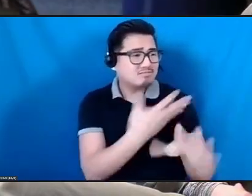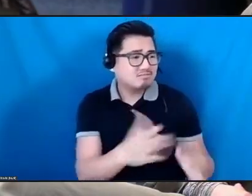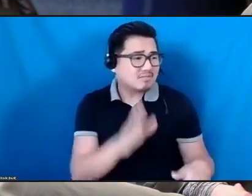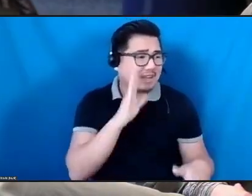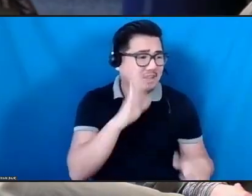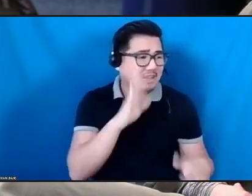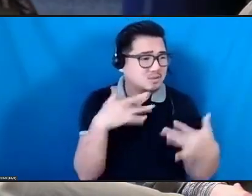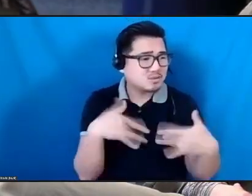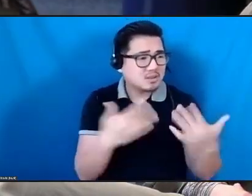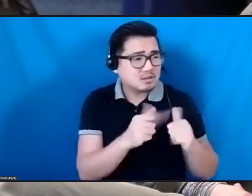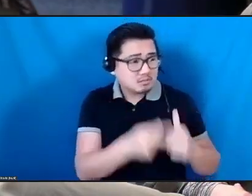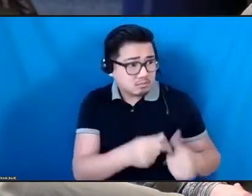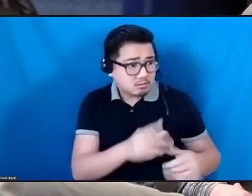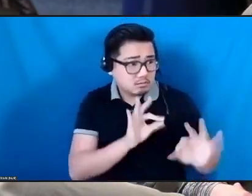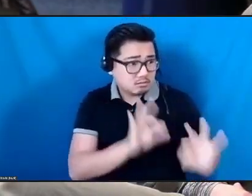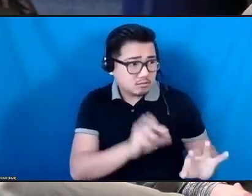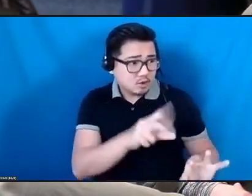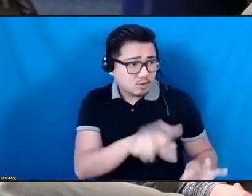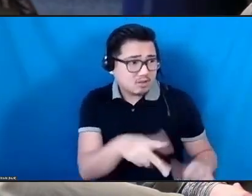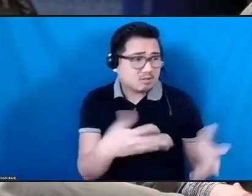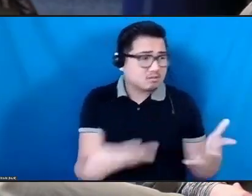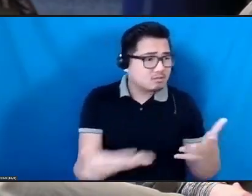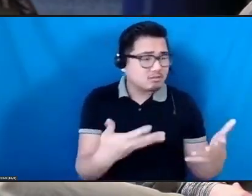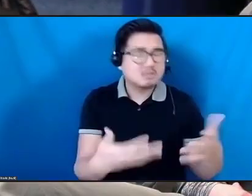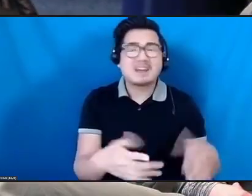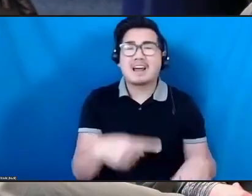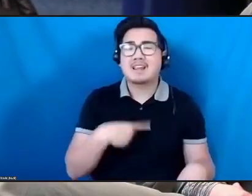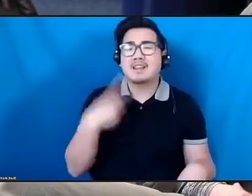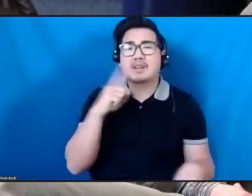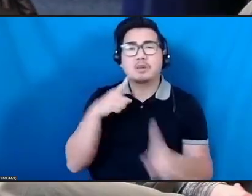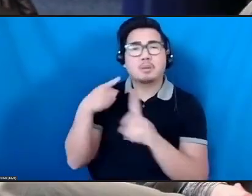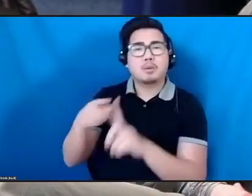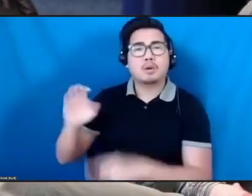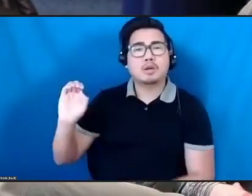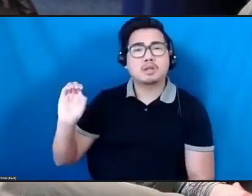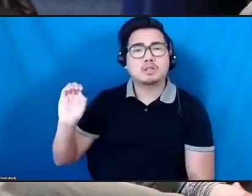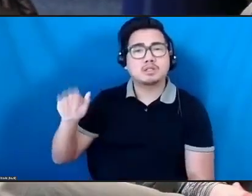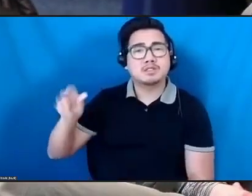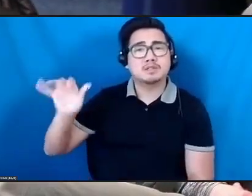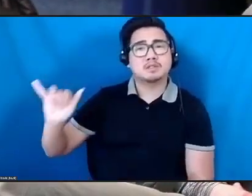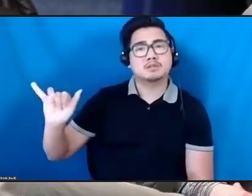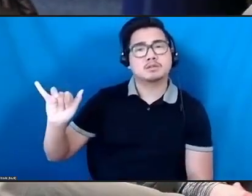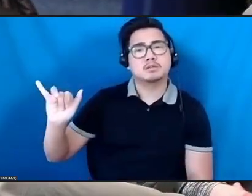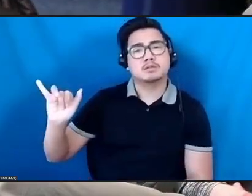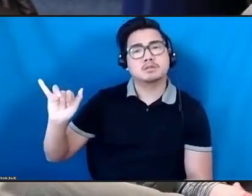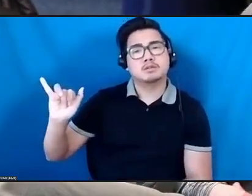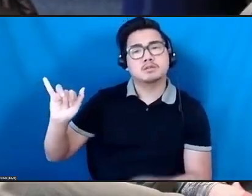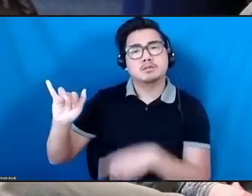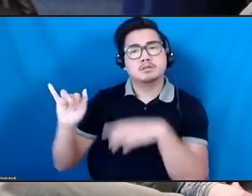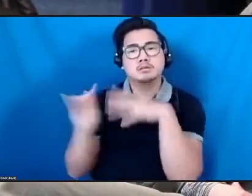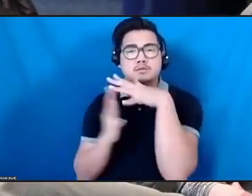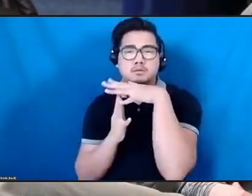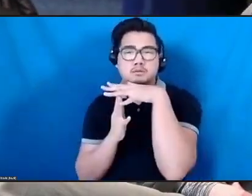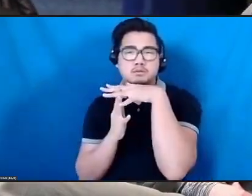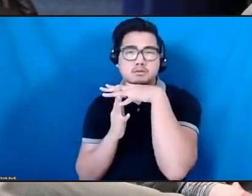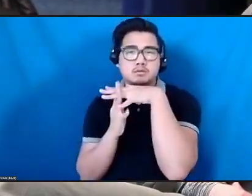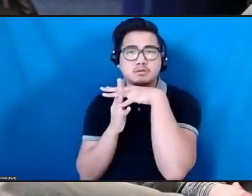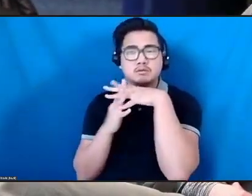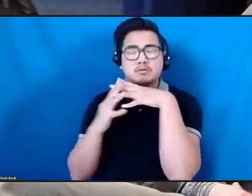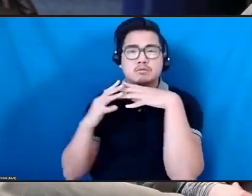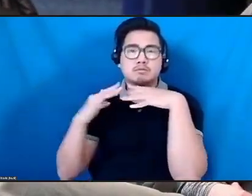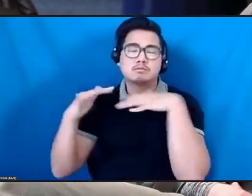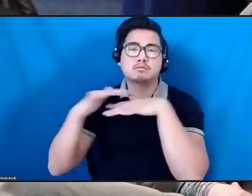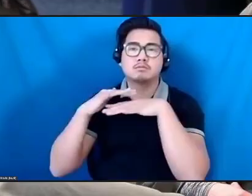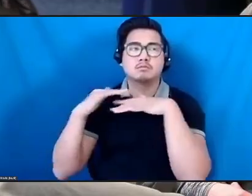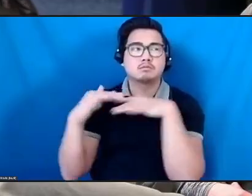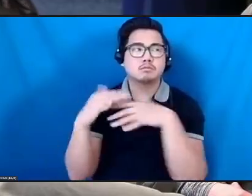where I am? I think that question of equity, I think, really came out because I think we were all aware that the conditions based on where